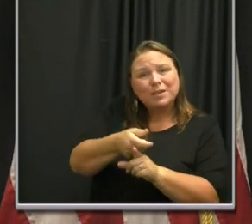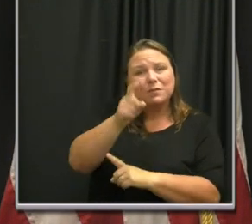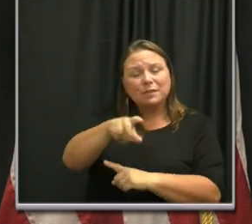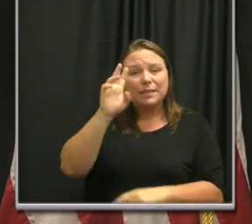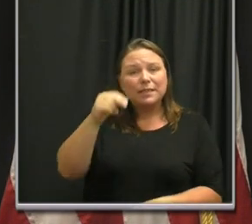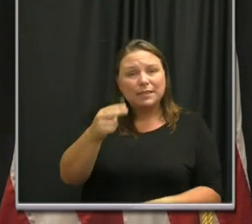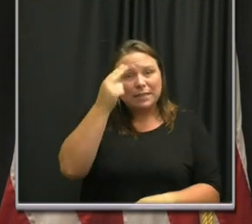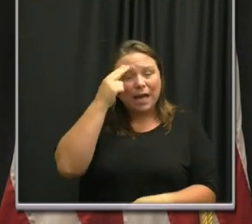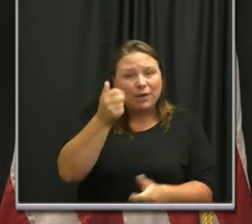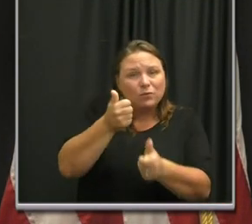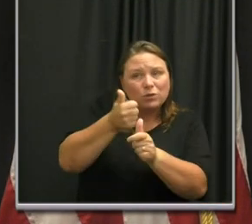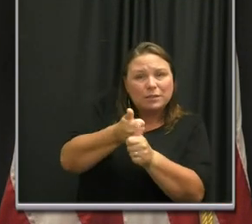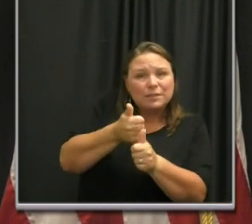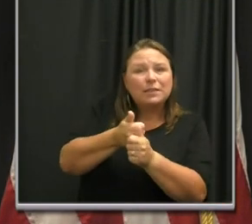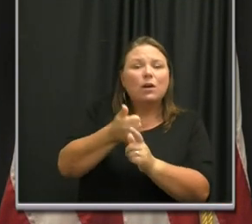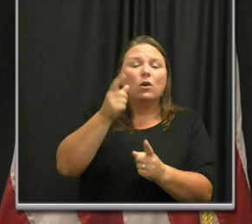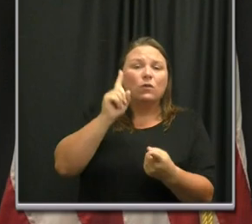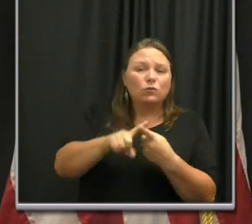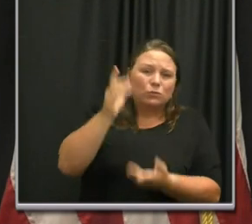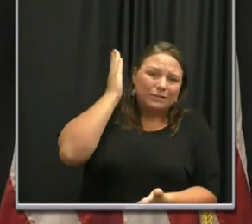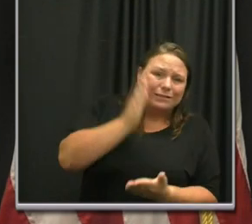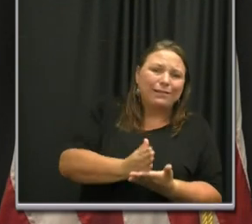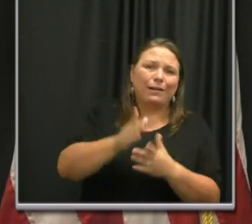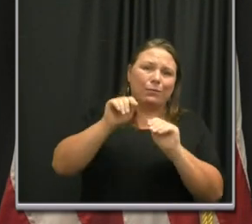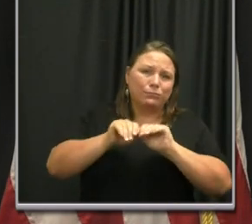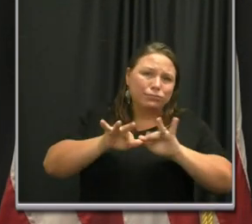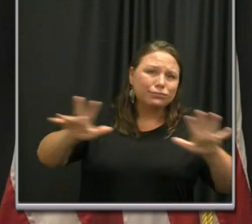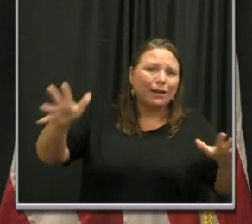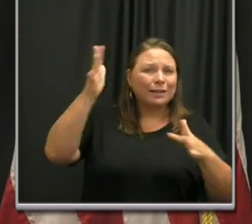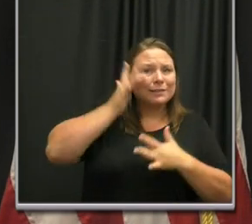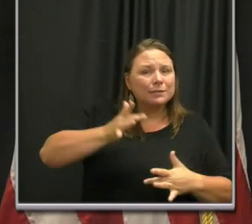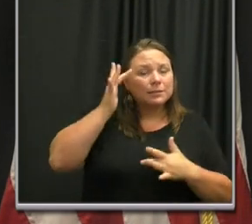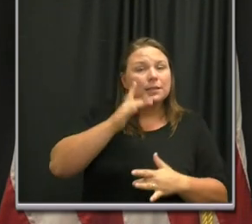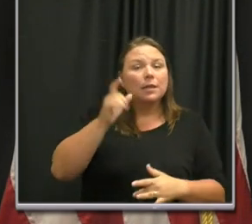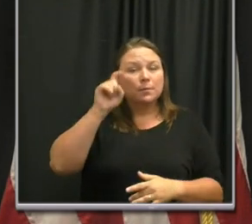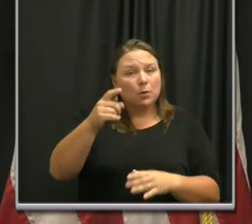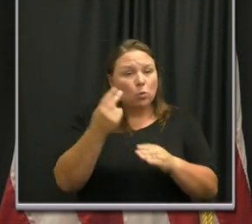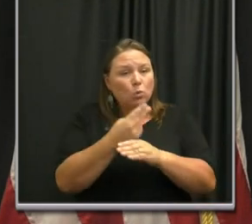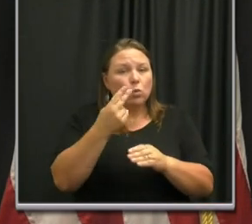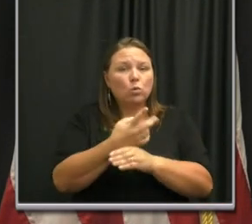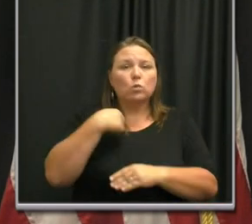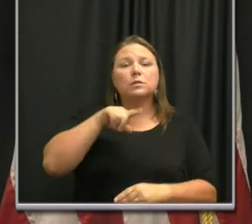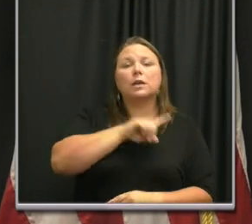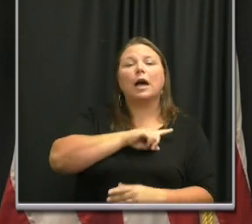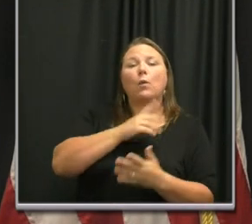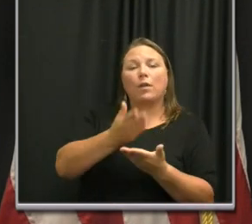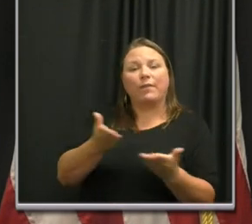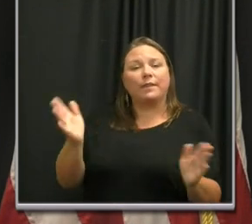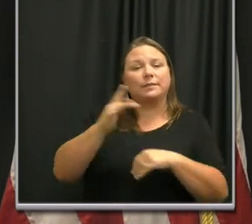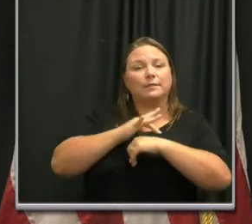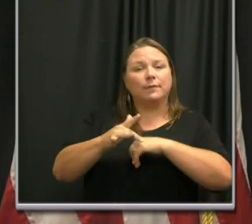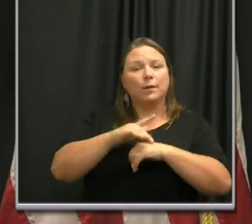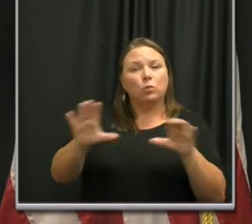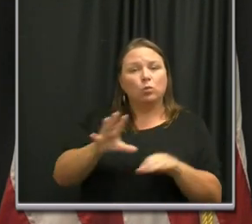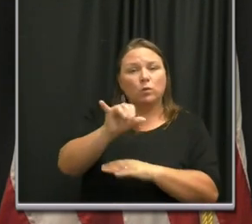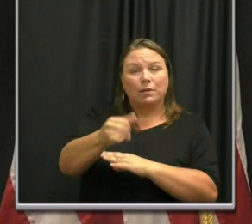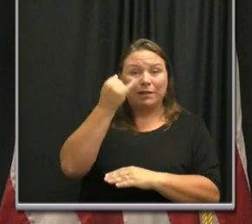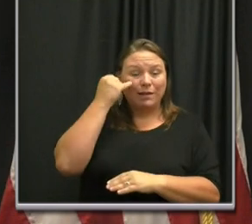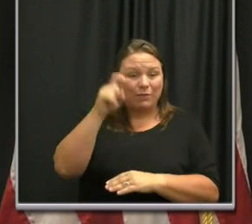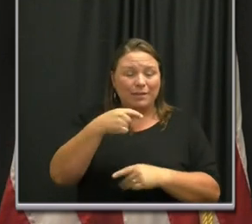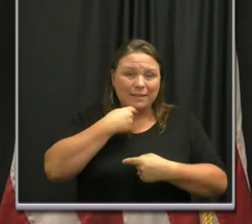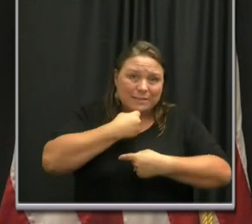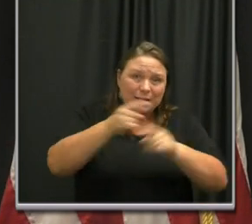Nashville to break the spread of the disease, and we must use the tools we have to get that done. If we have to tell